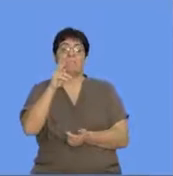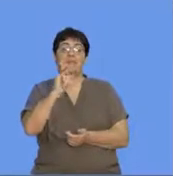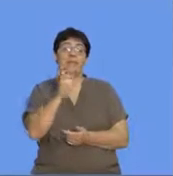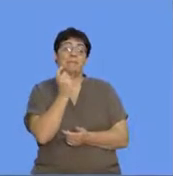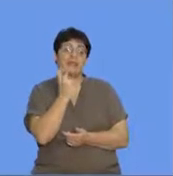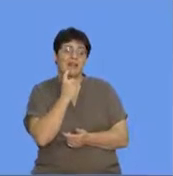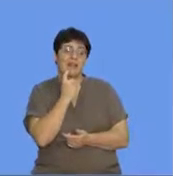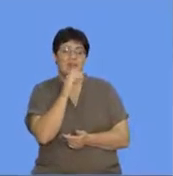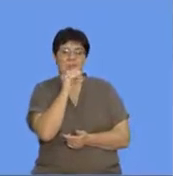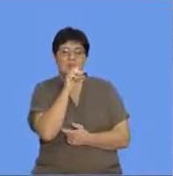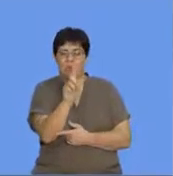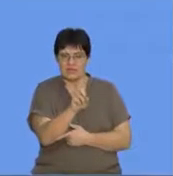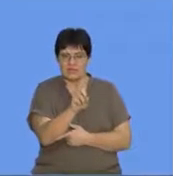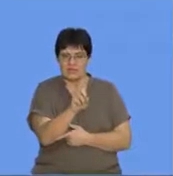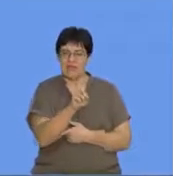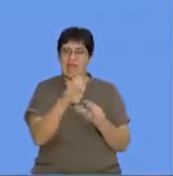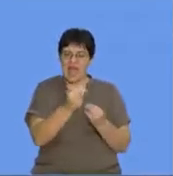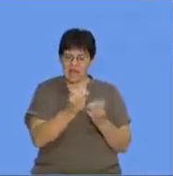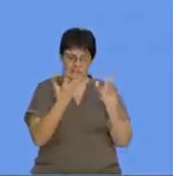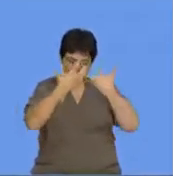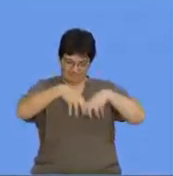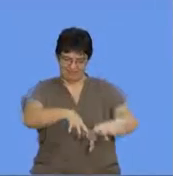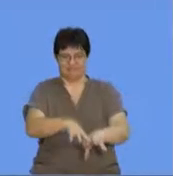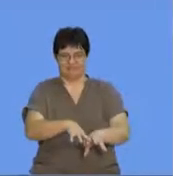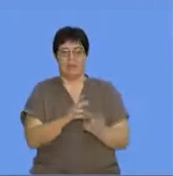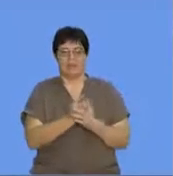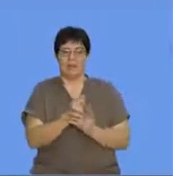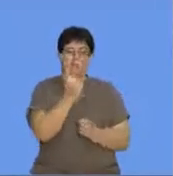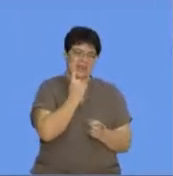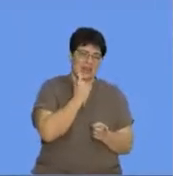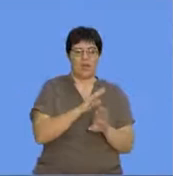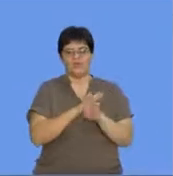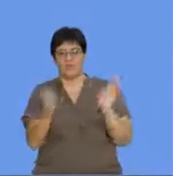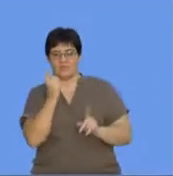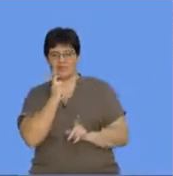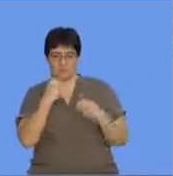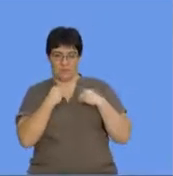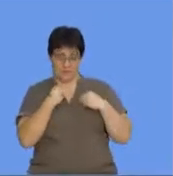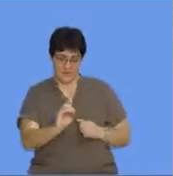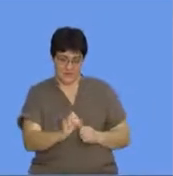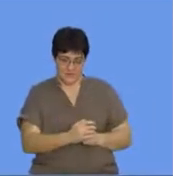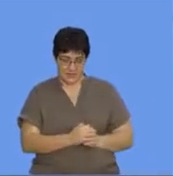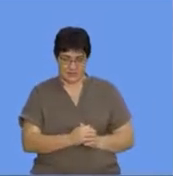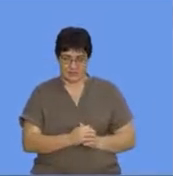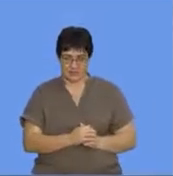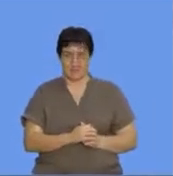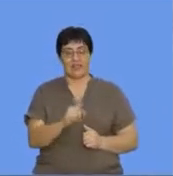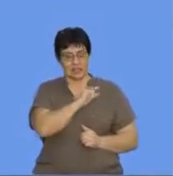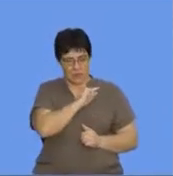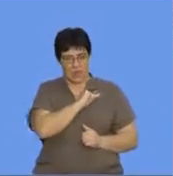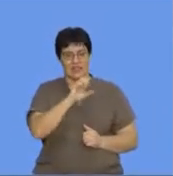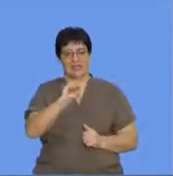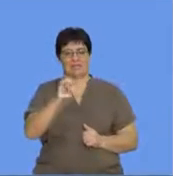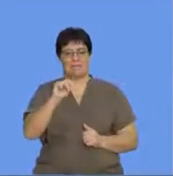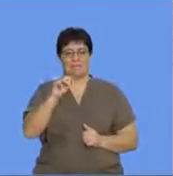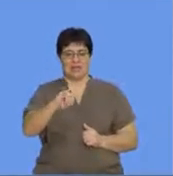material has got a combination of metallic and non-metallic properties. So the words semi-metal and metalloids will